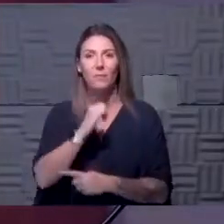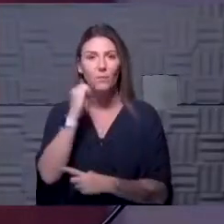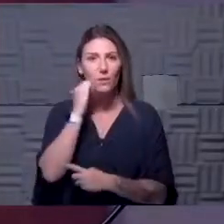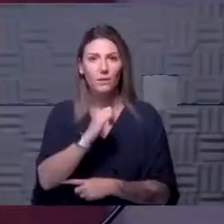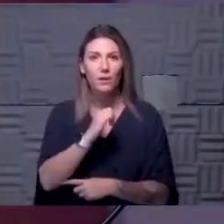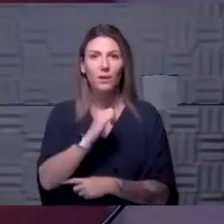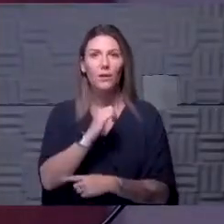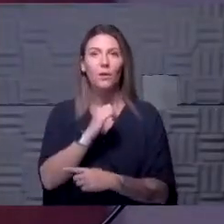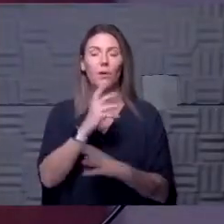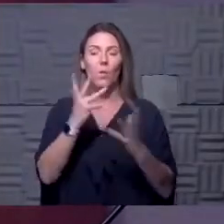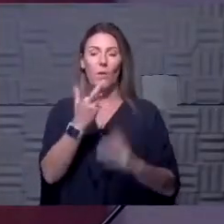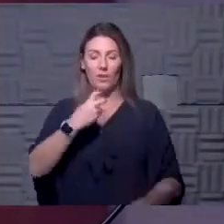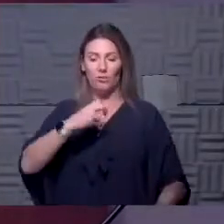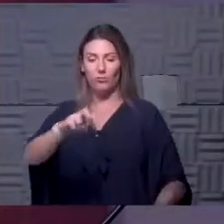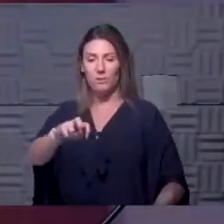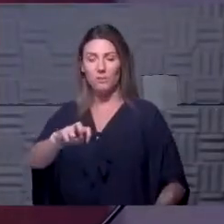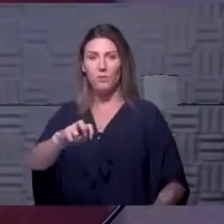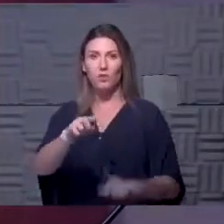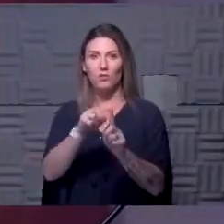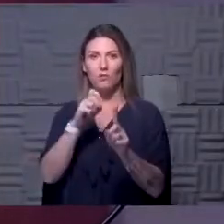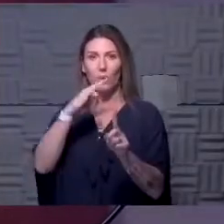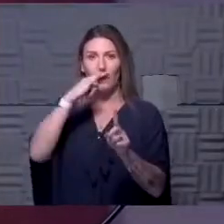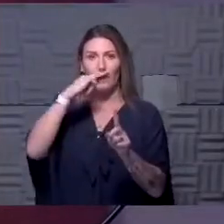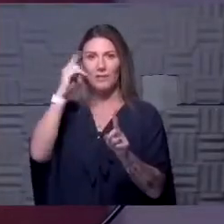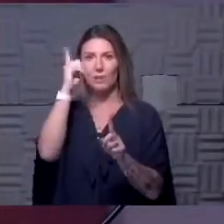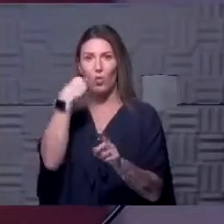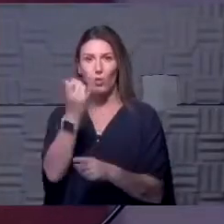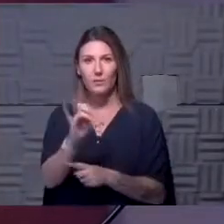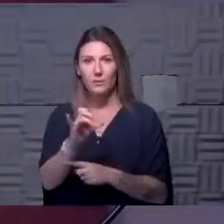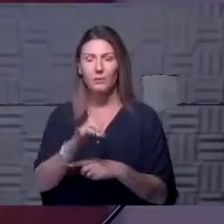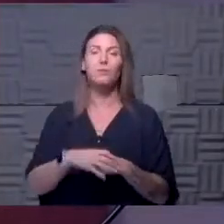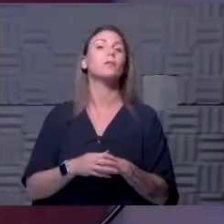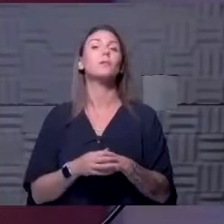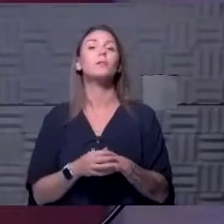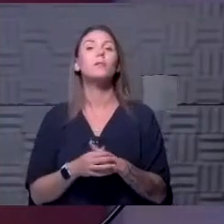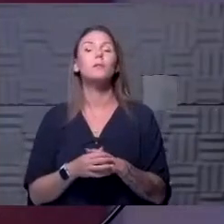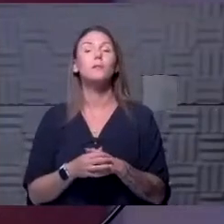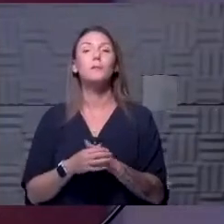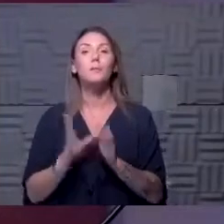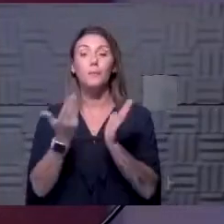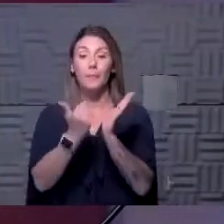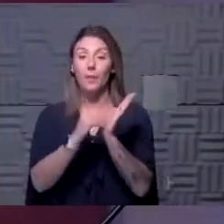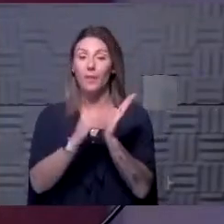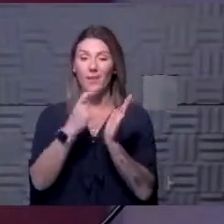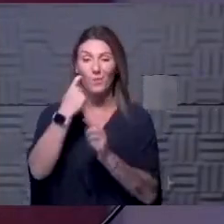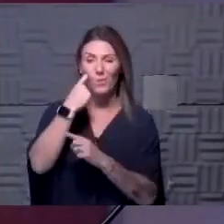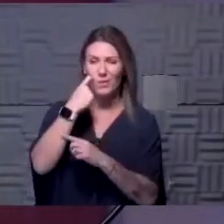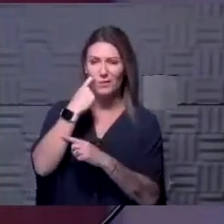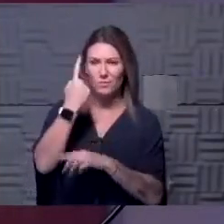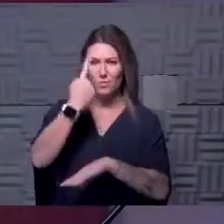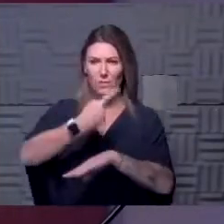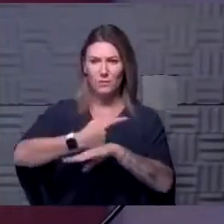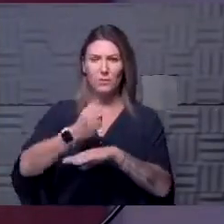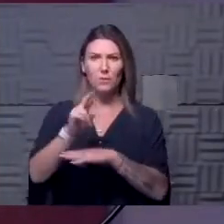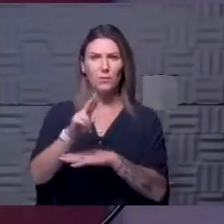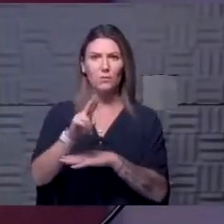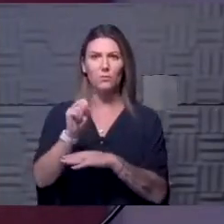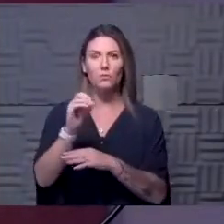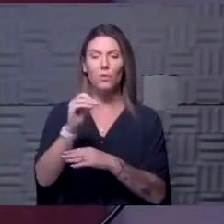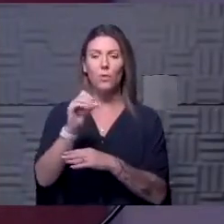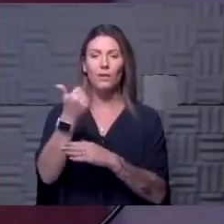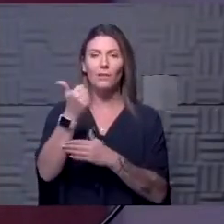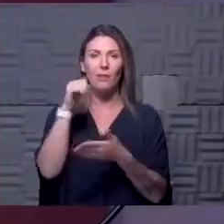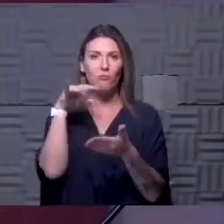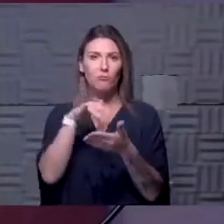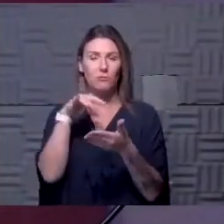what transmission in children looks like. Again, just in the last day or so, another study that